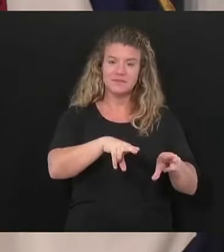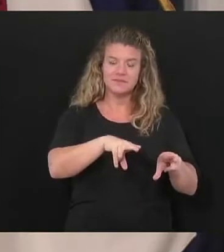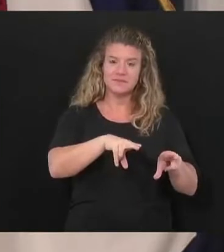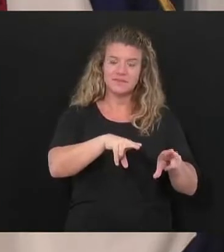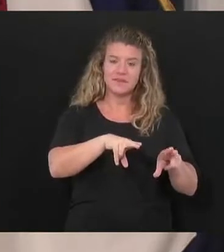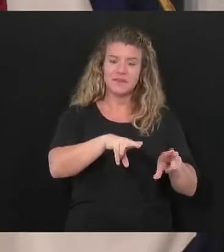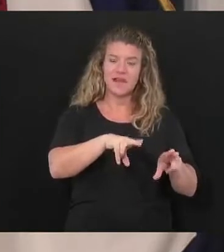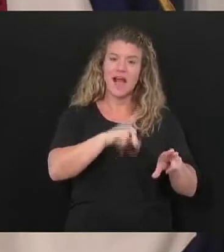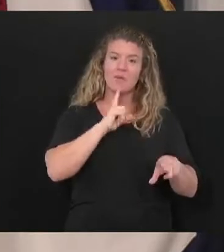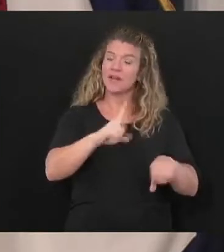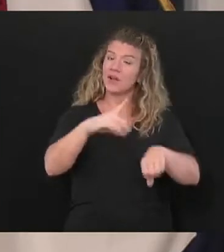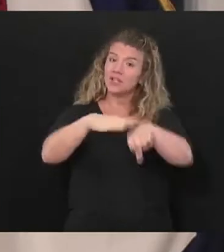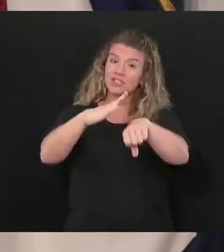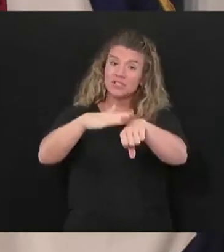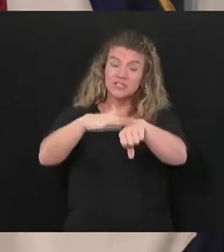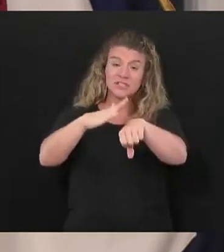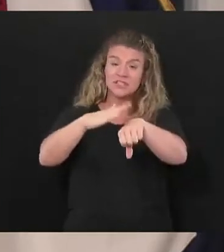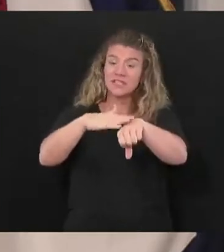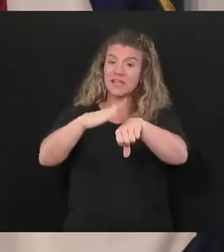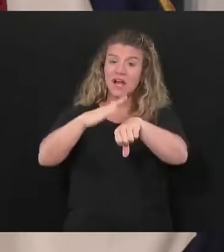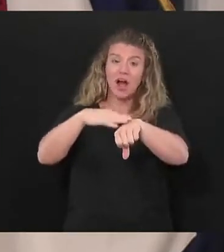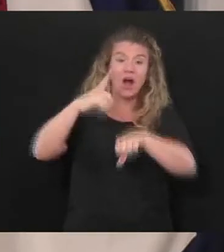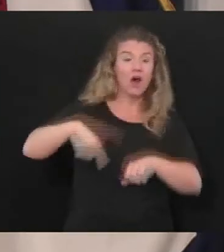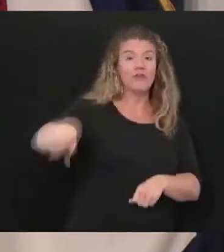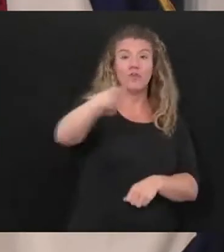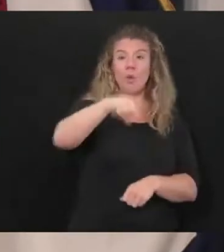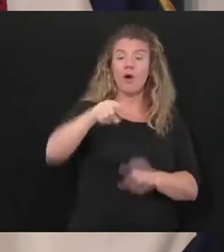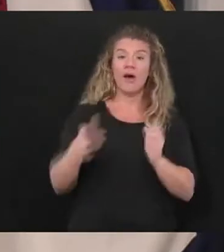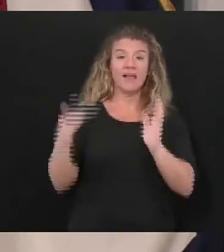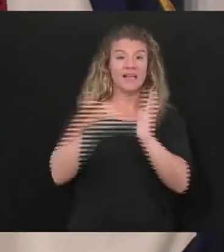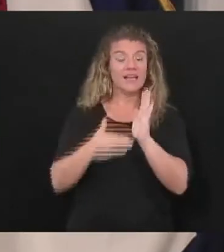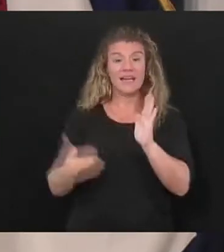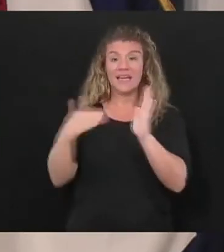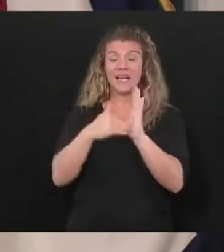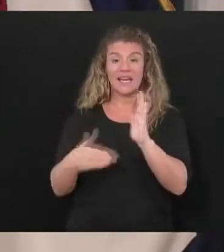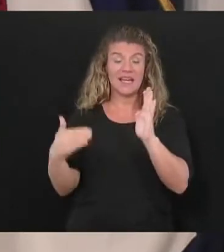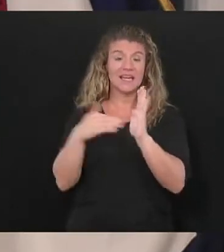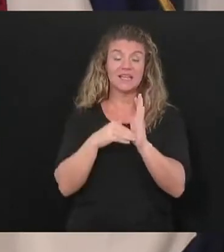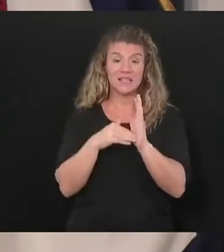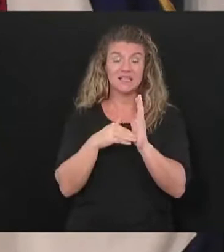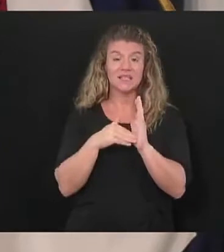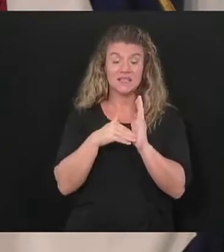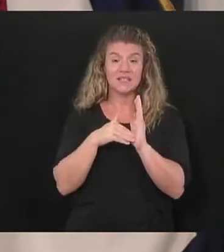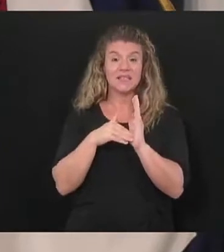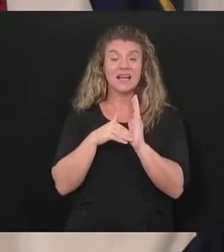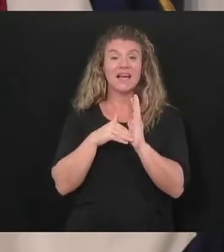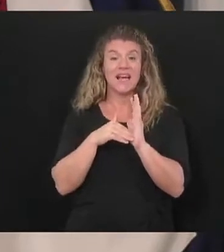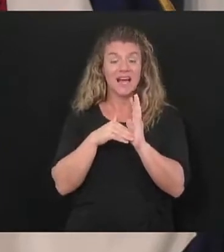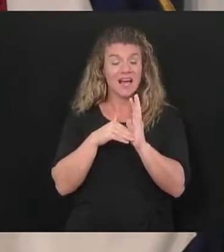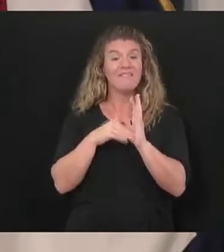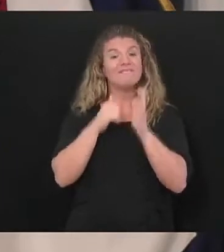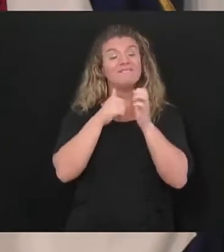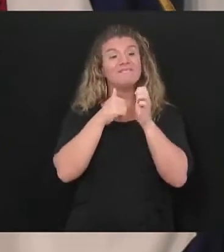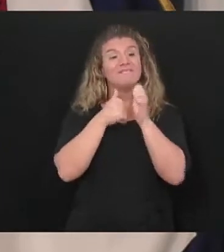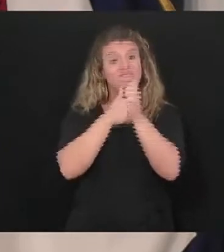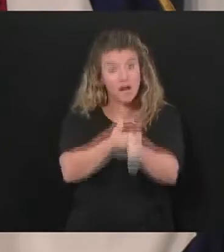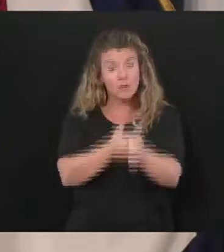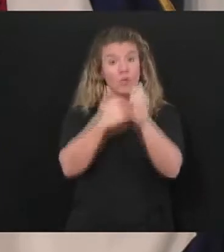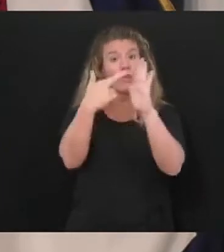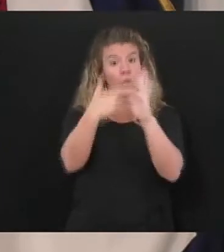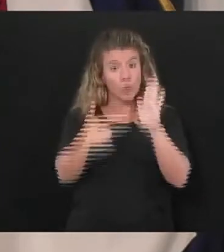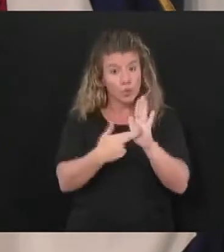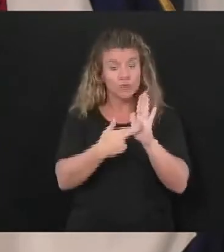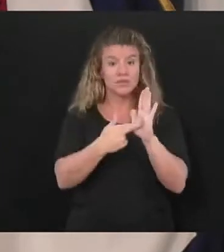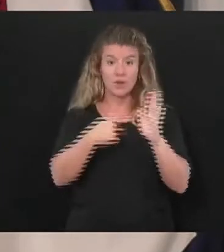I just caution and underline over and over and over with everyone to use the guidelines that we put out